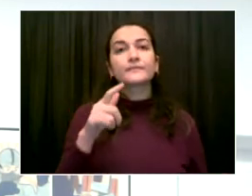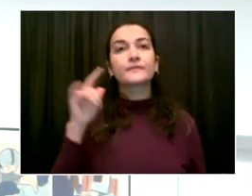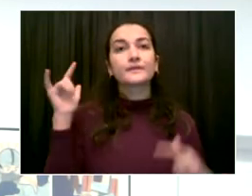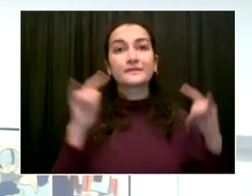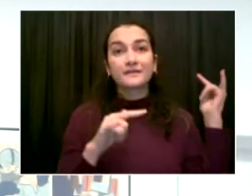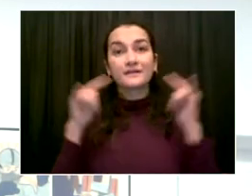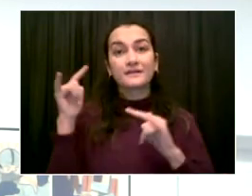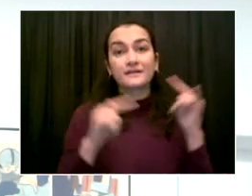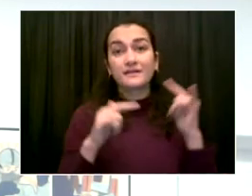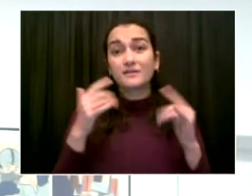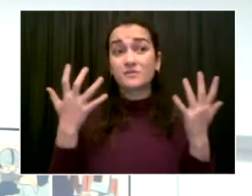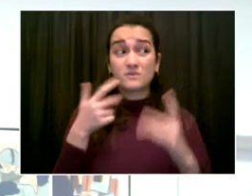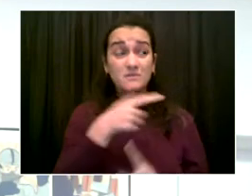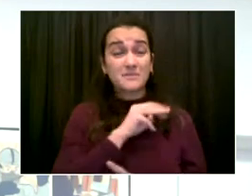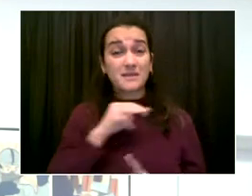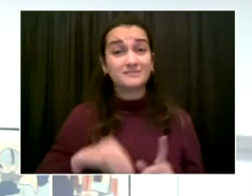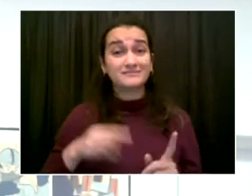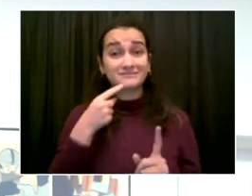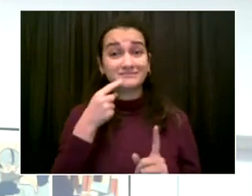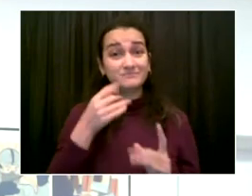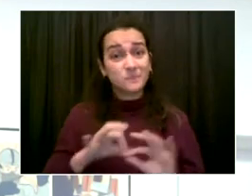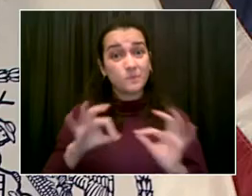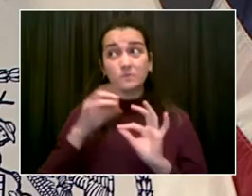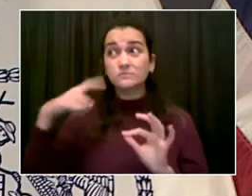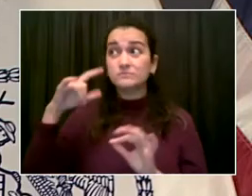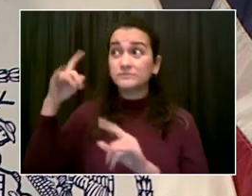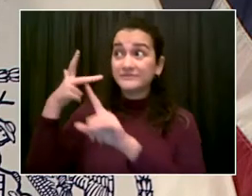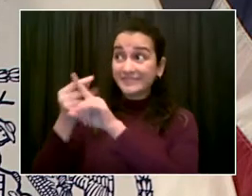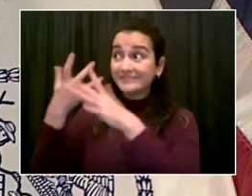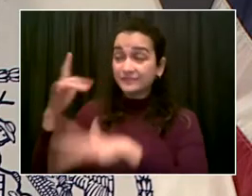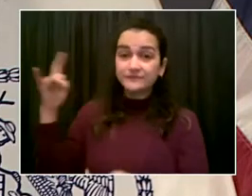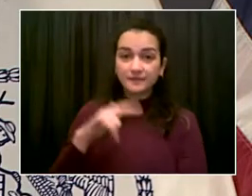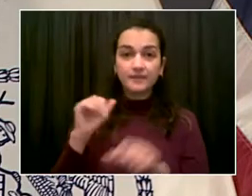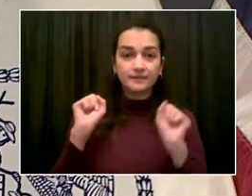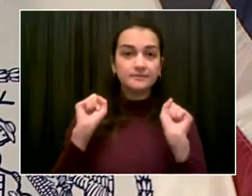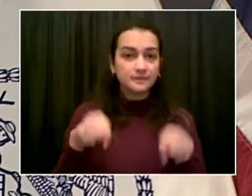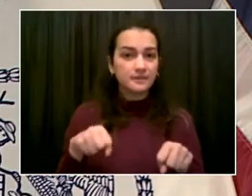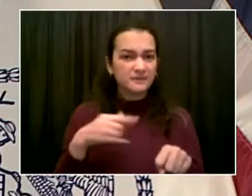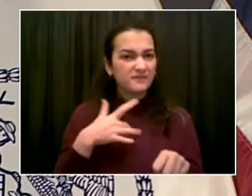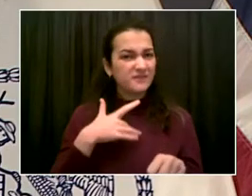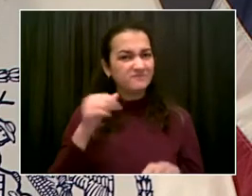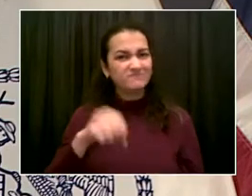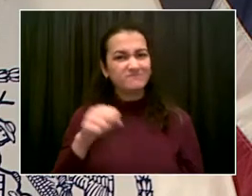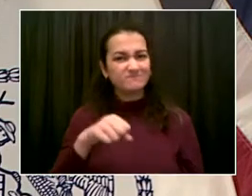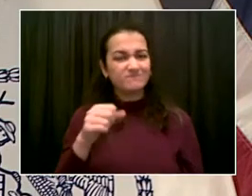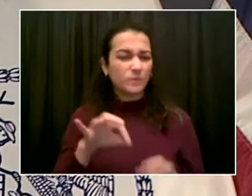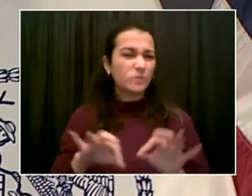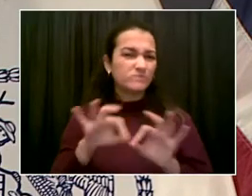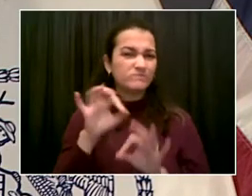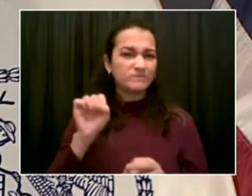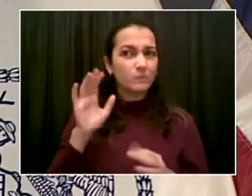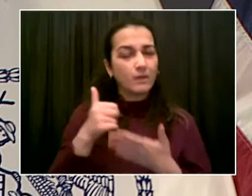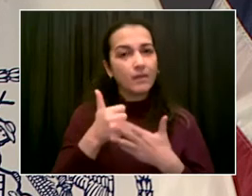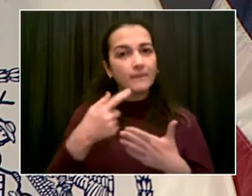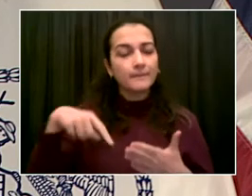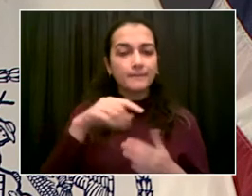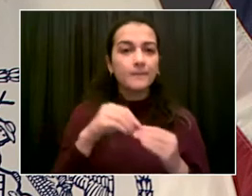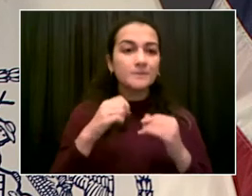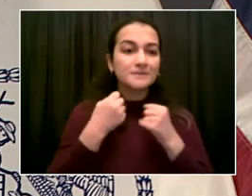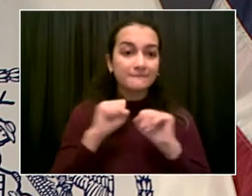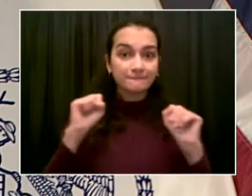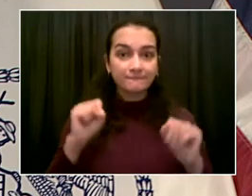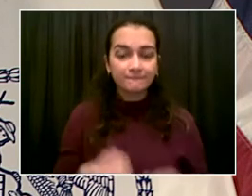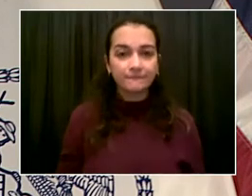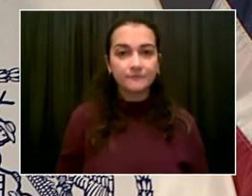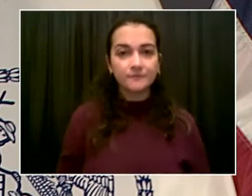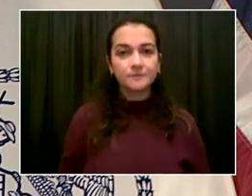requirement for travel. Thank you. Thank you. Go ahead, Julia. I'm just confirming that the mayor-elect is no longer